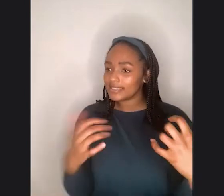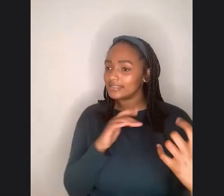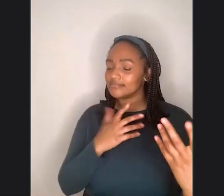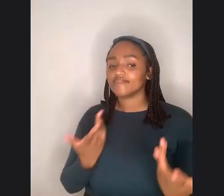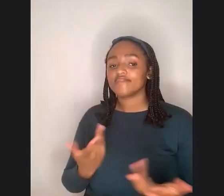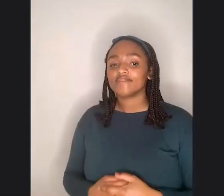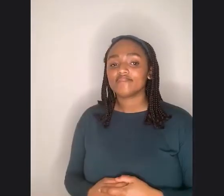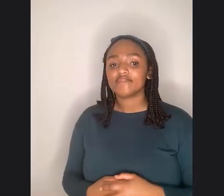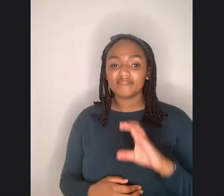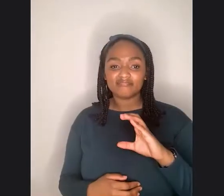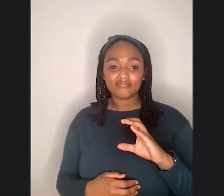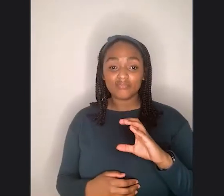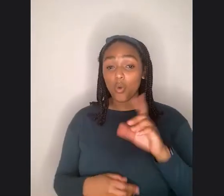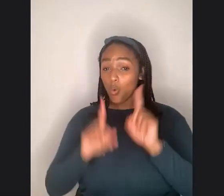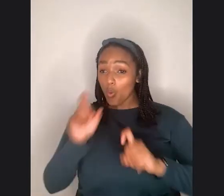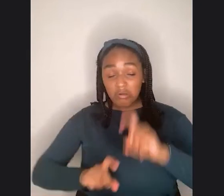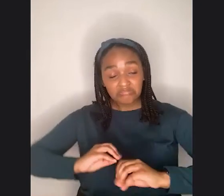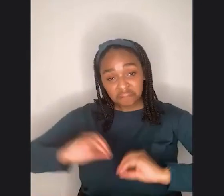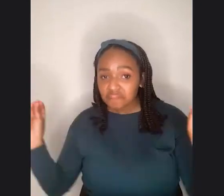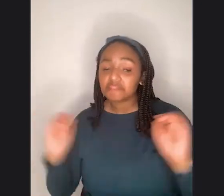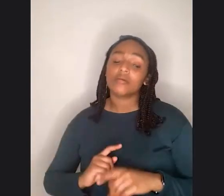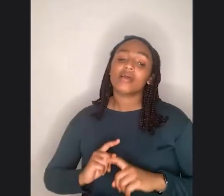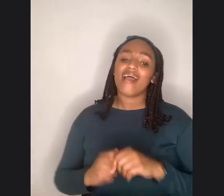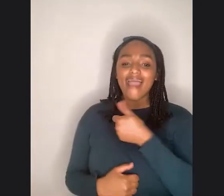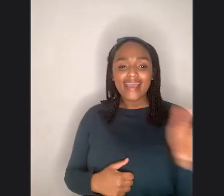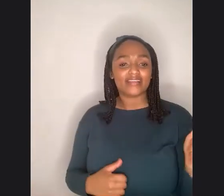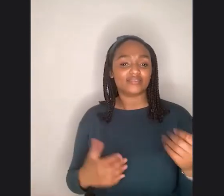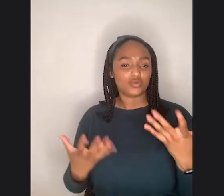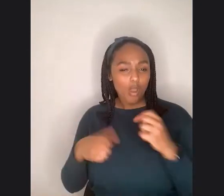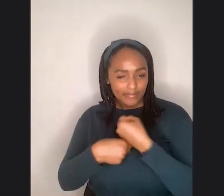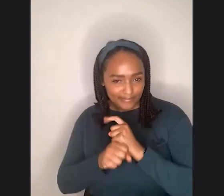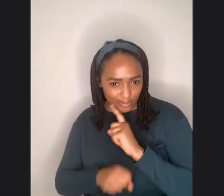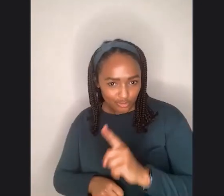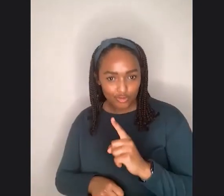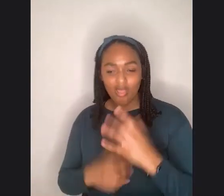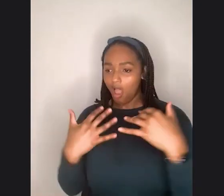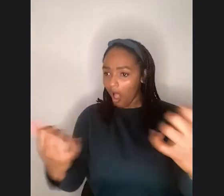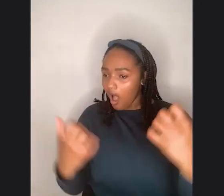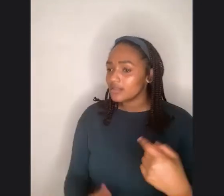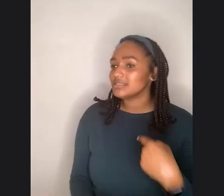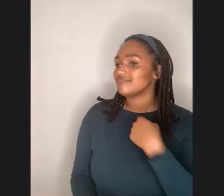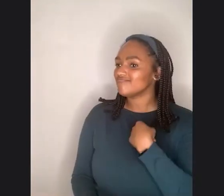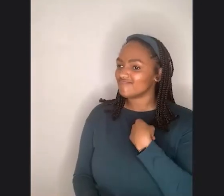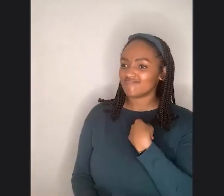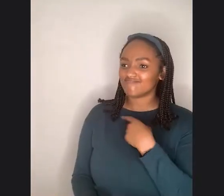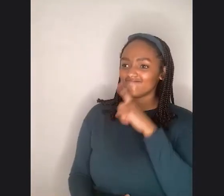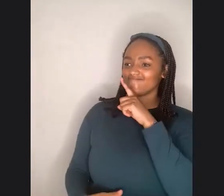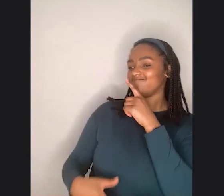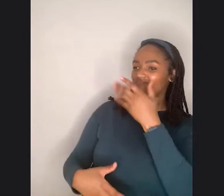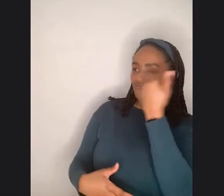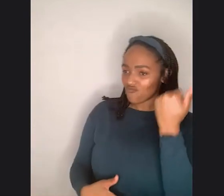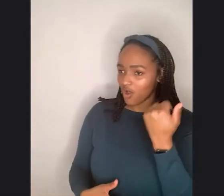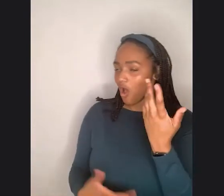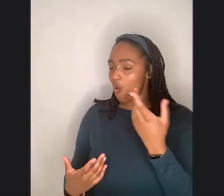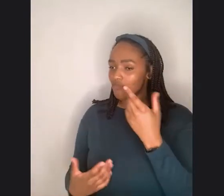from the chat. So is there anything else that you want to make sure, you know, that, that the audience didn't ask you, that I didn't ask you, but that you think is really